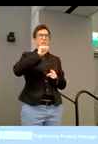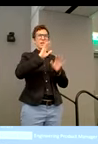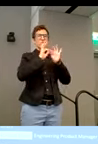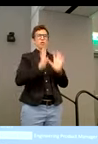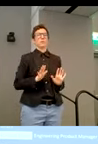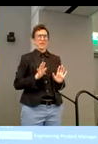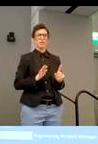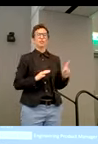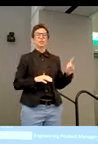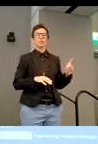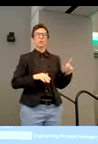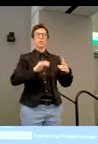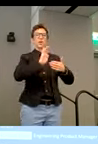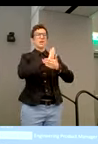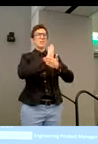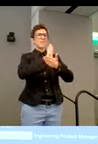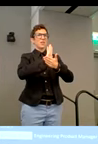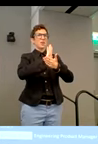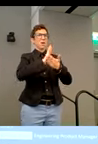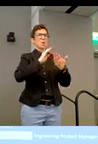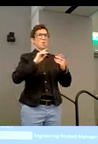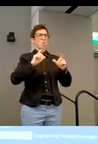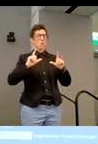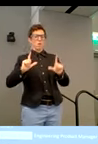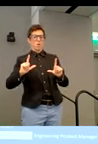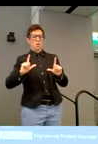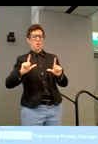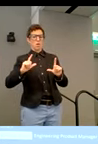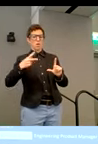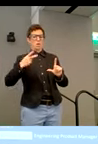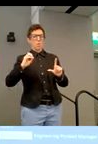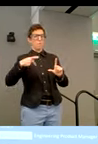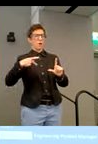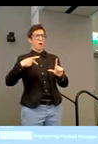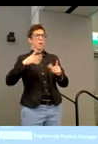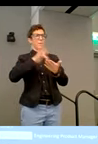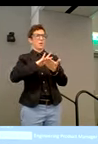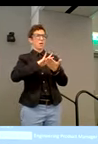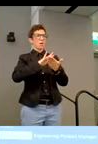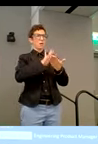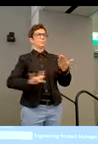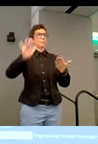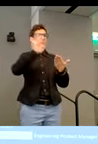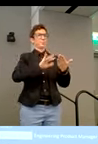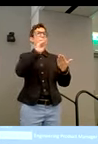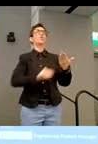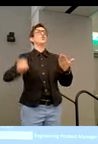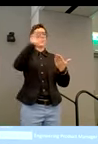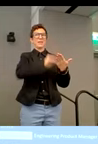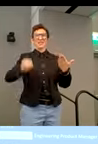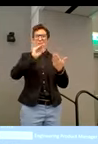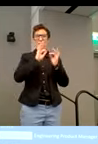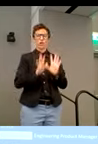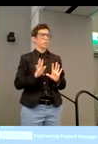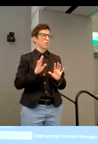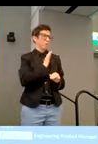can review the video, right, in a pop-up view, resizable static that you can move around. And I wish that we were able to use this for today, or perhaps for the next